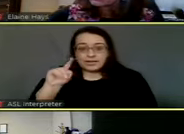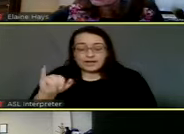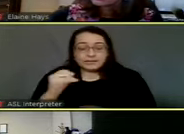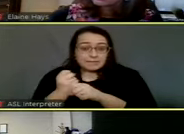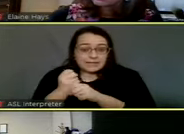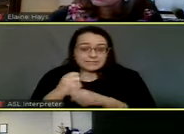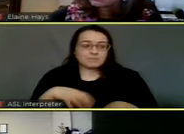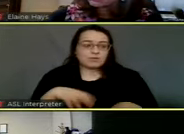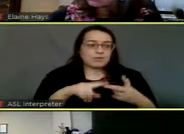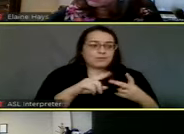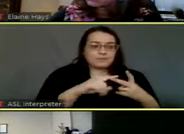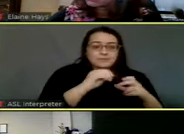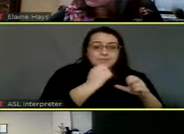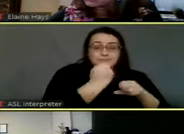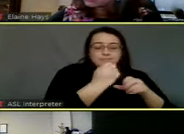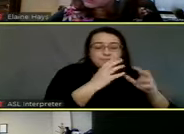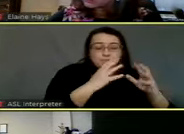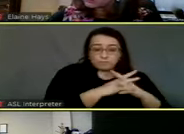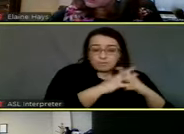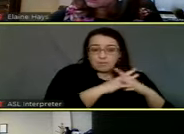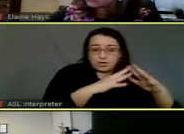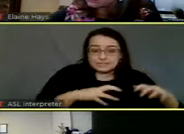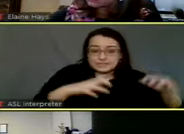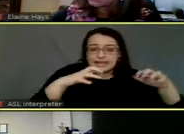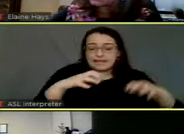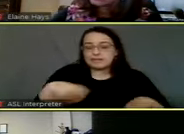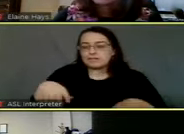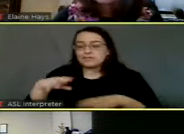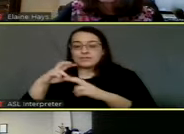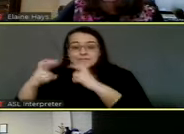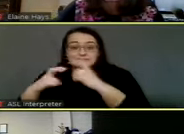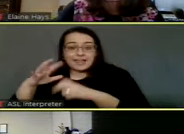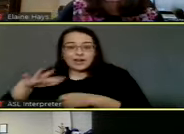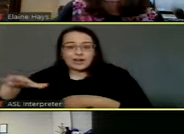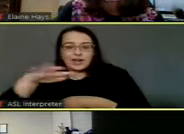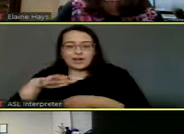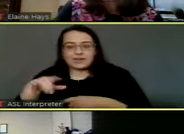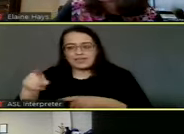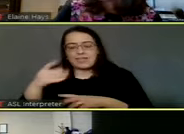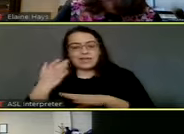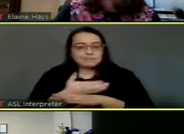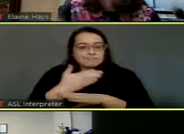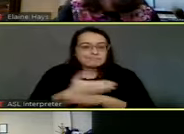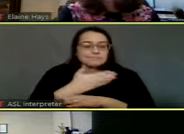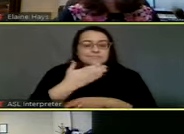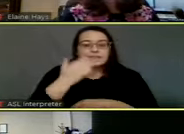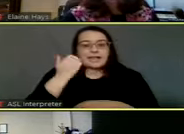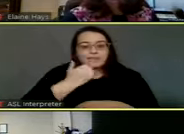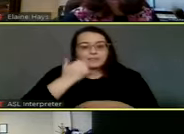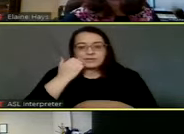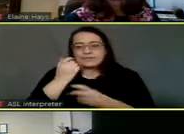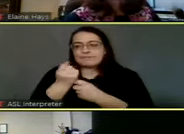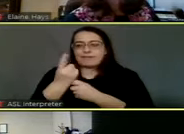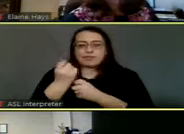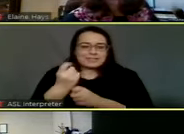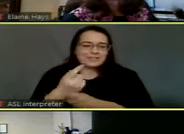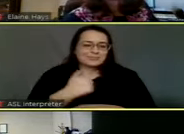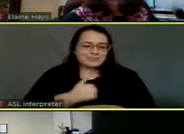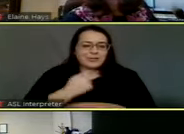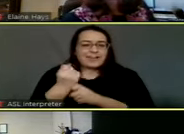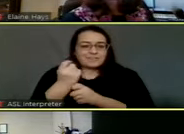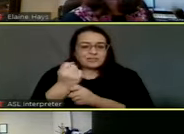-state fairground and the venue district, they make improvements every year to their buildings and things out there.